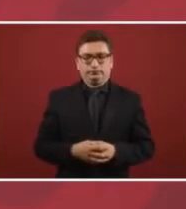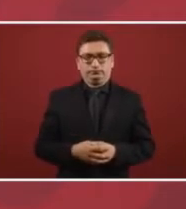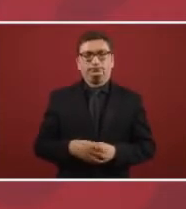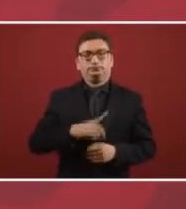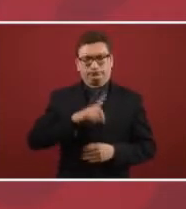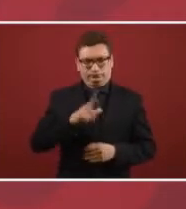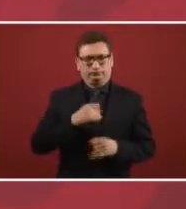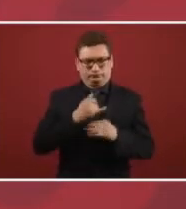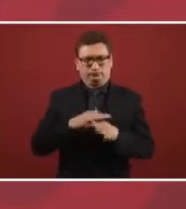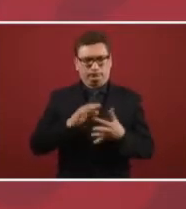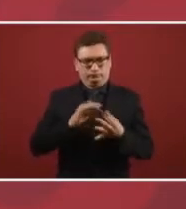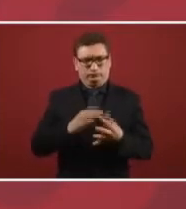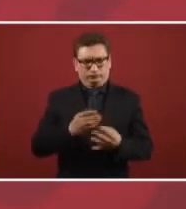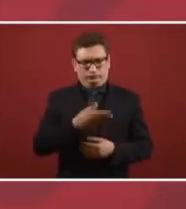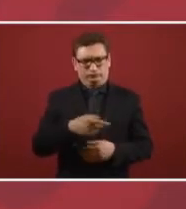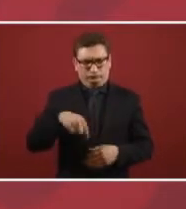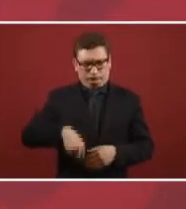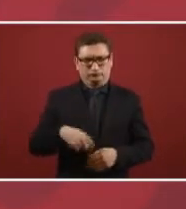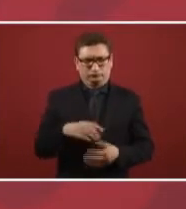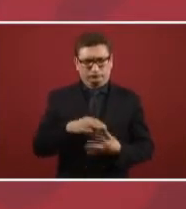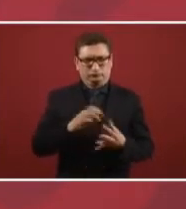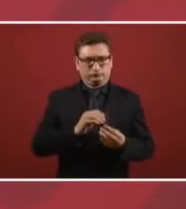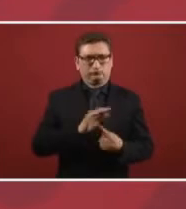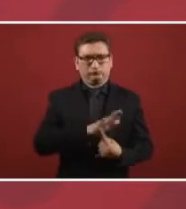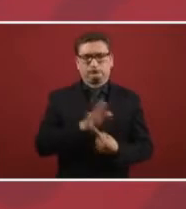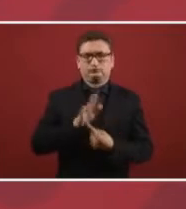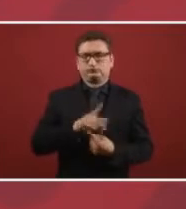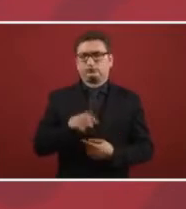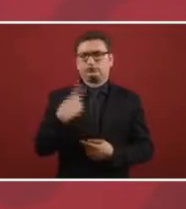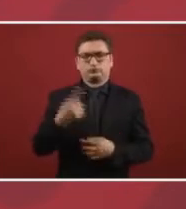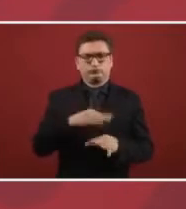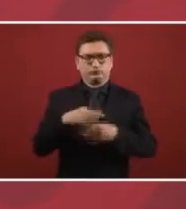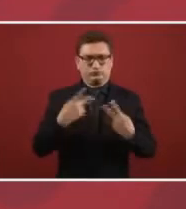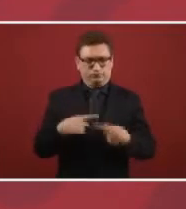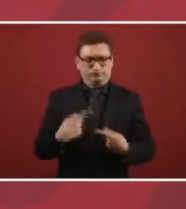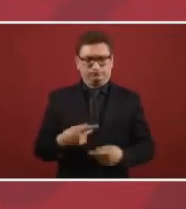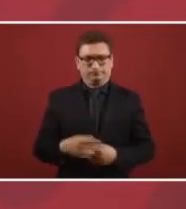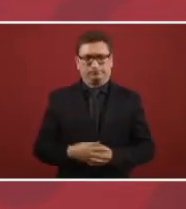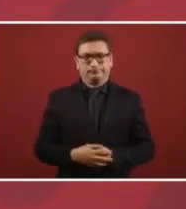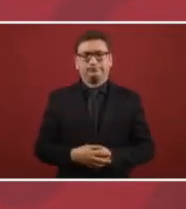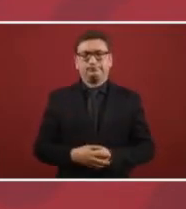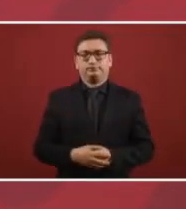And we will inform you. We'll inform you here. And we'll inform the whole world.